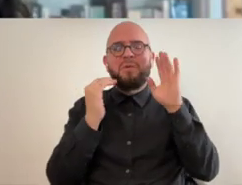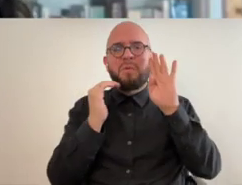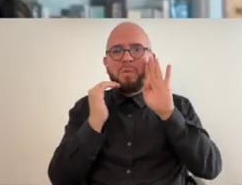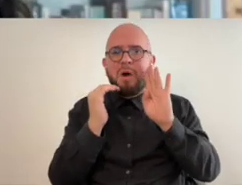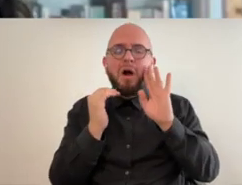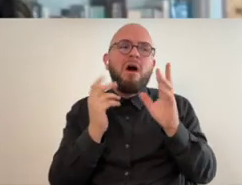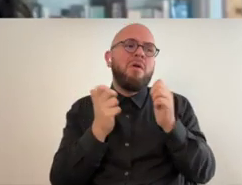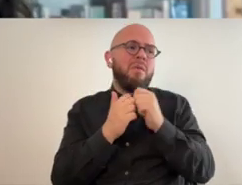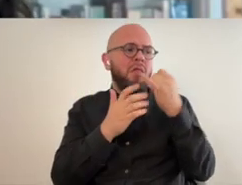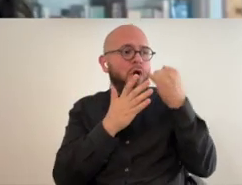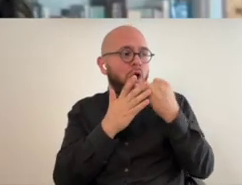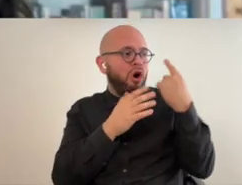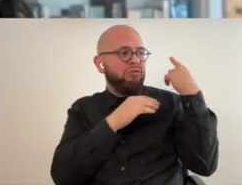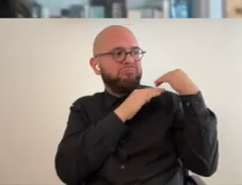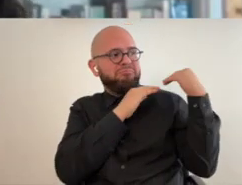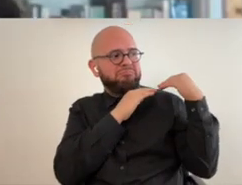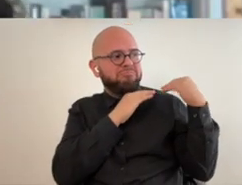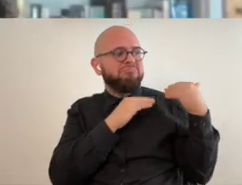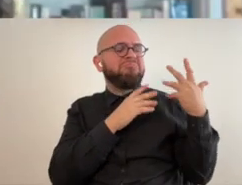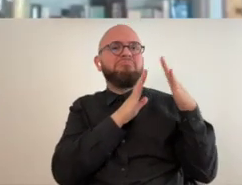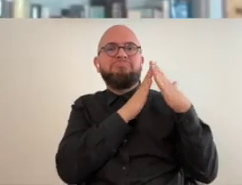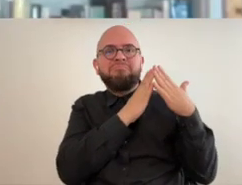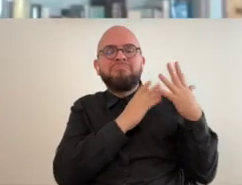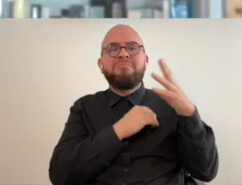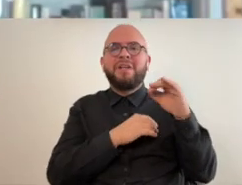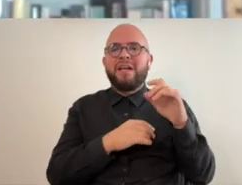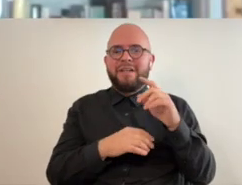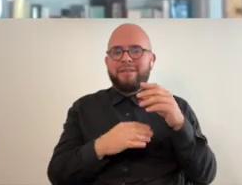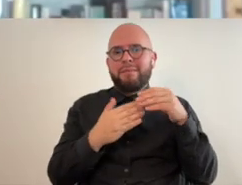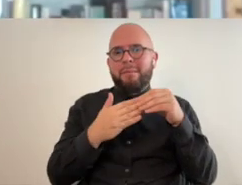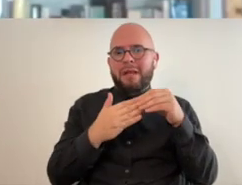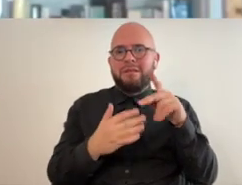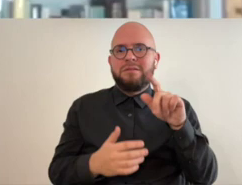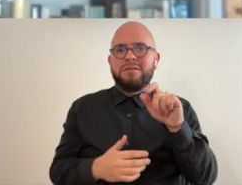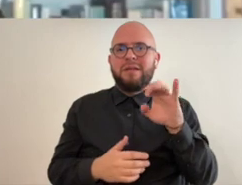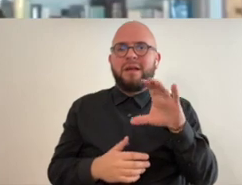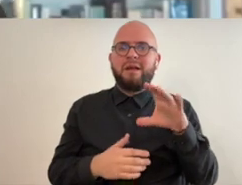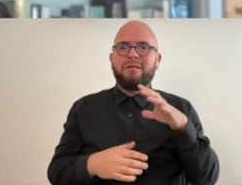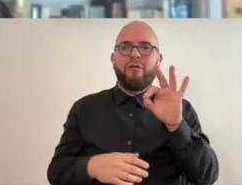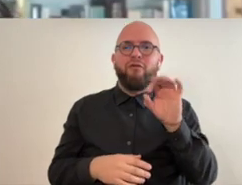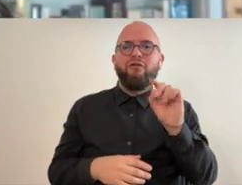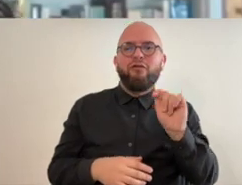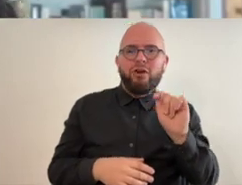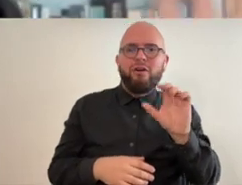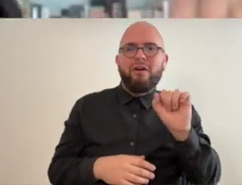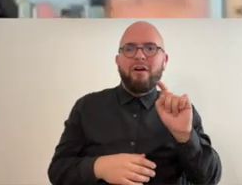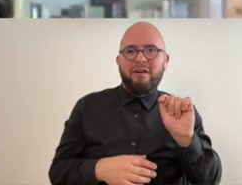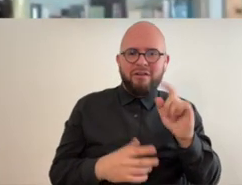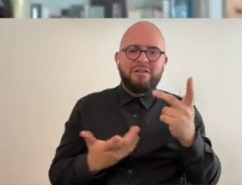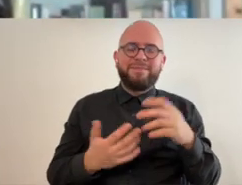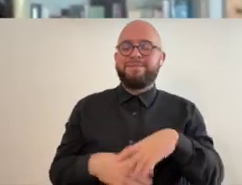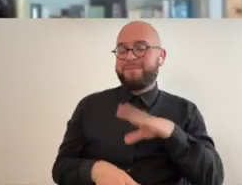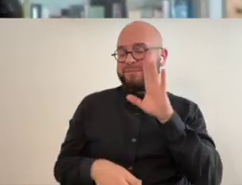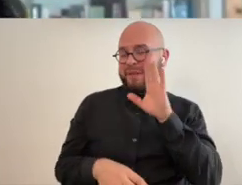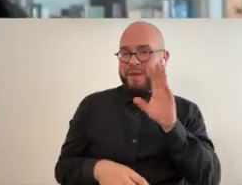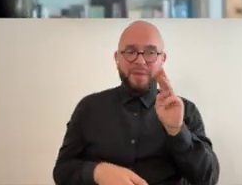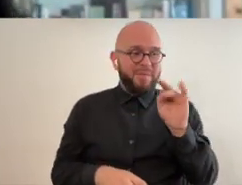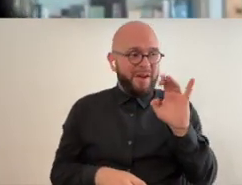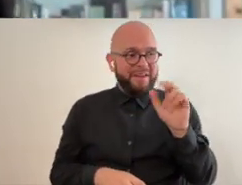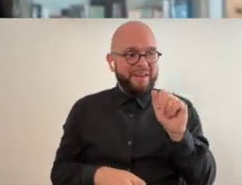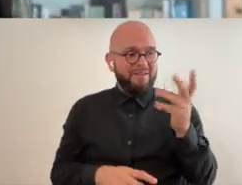bookshelf with some art and little figurines and plaster cast of my foot monica